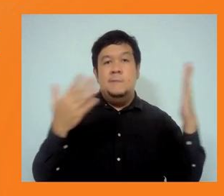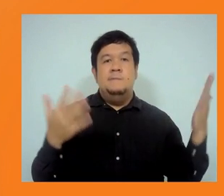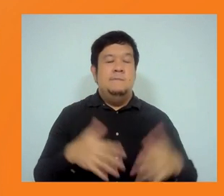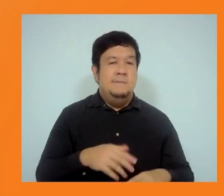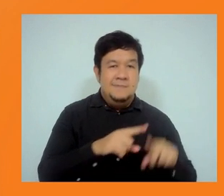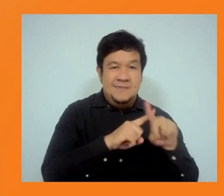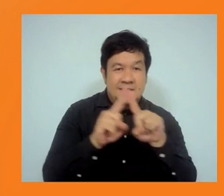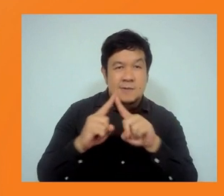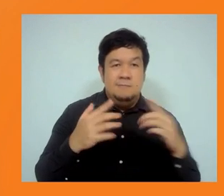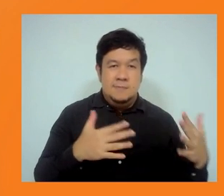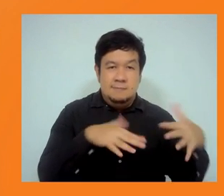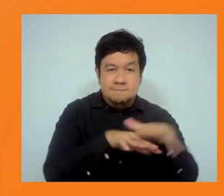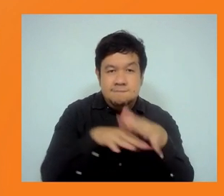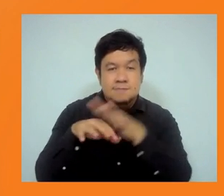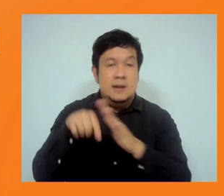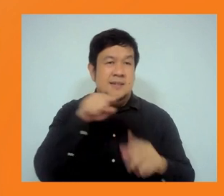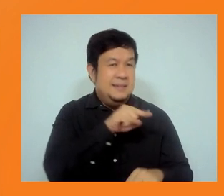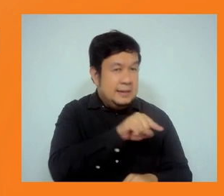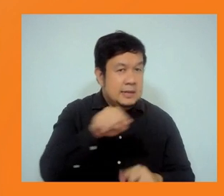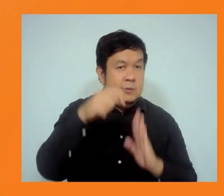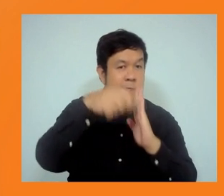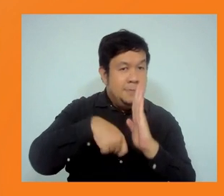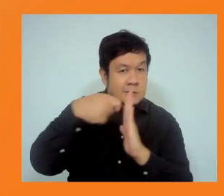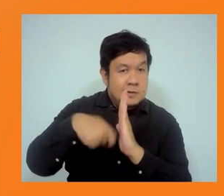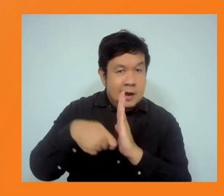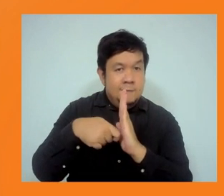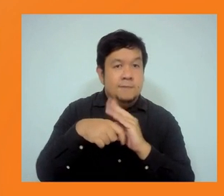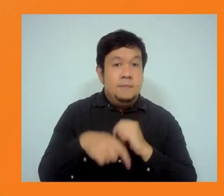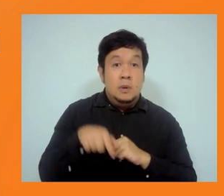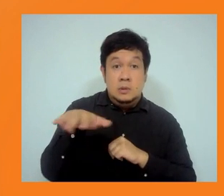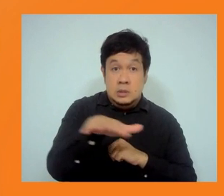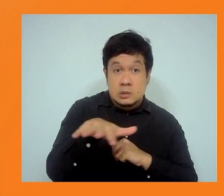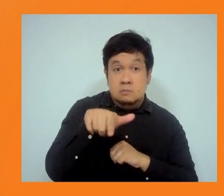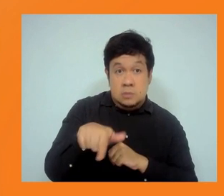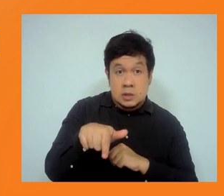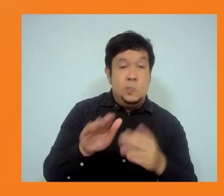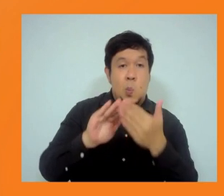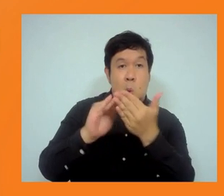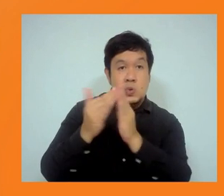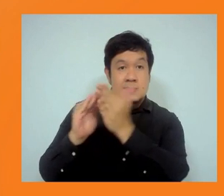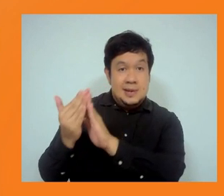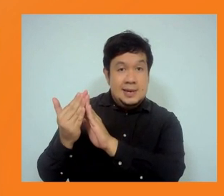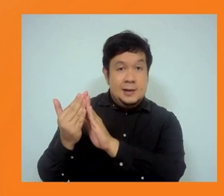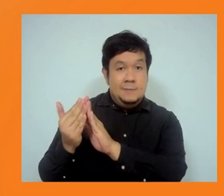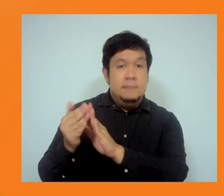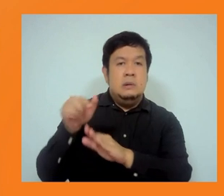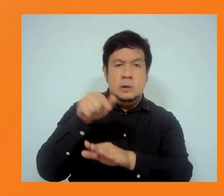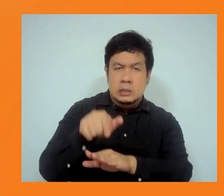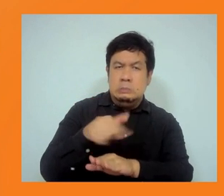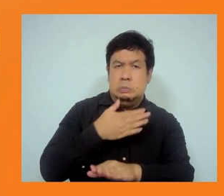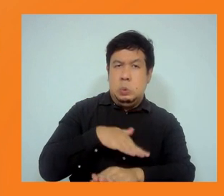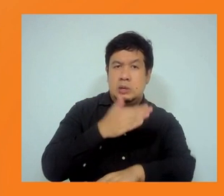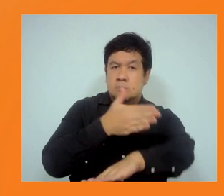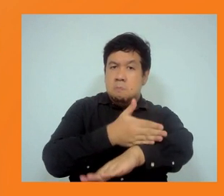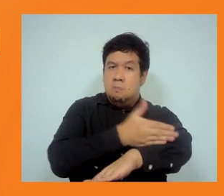community levels. There'll also be increased focus on biodiversity. And some of the things that we need